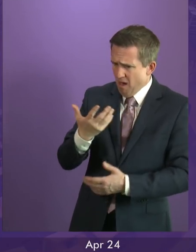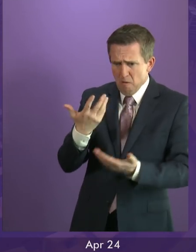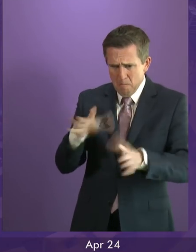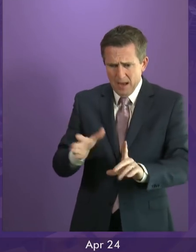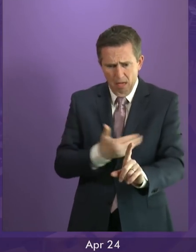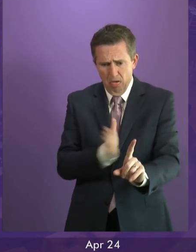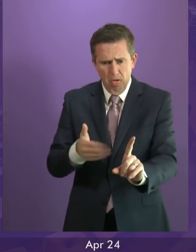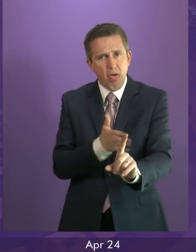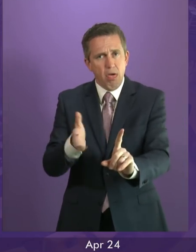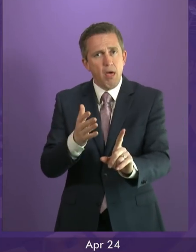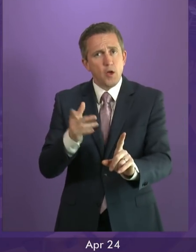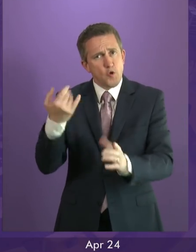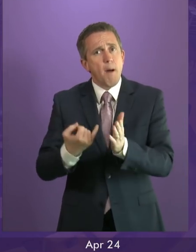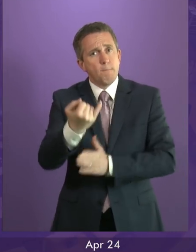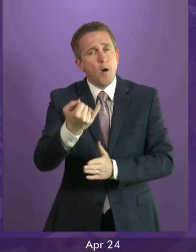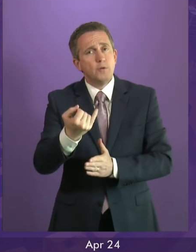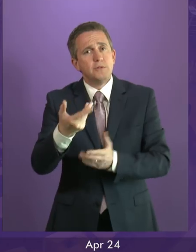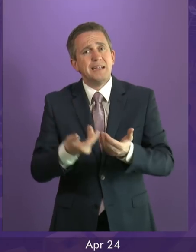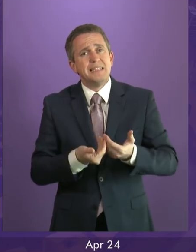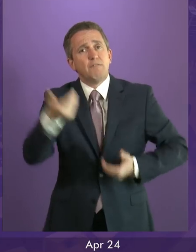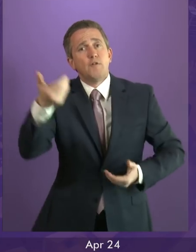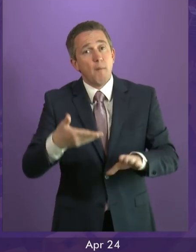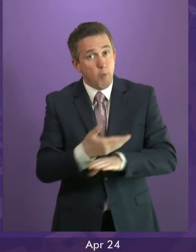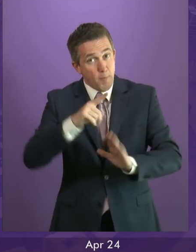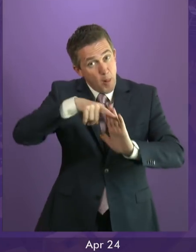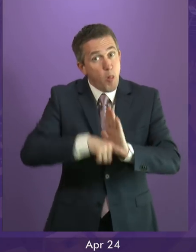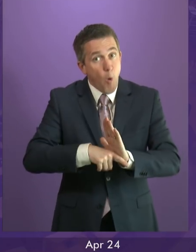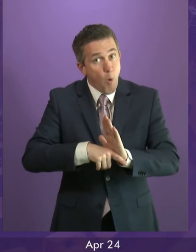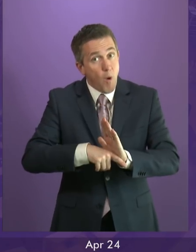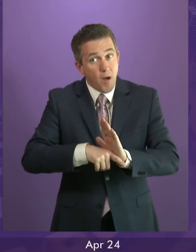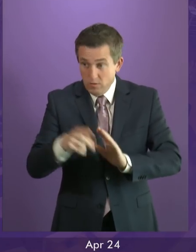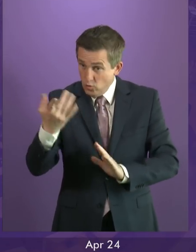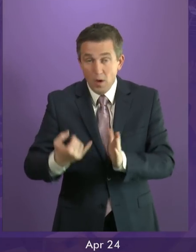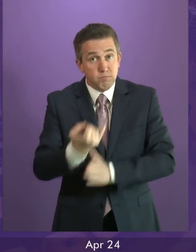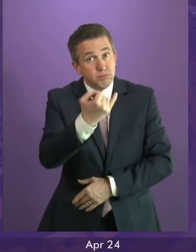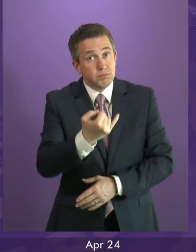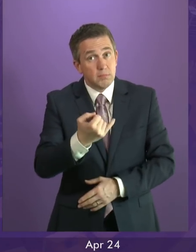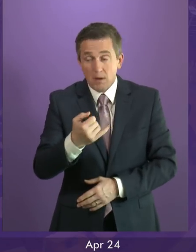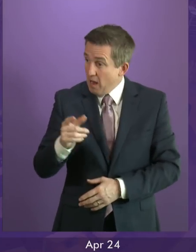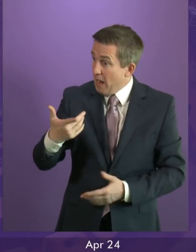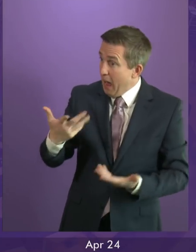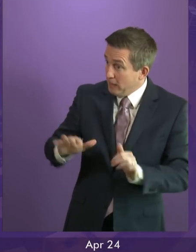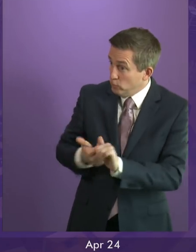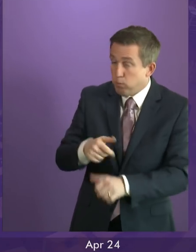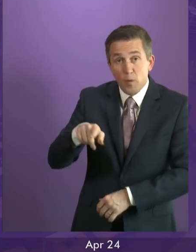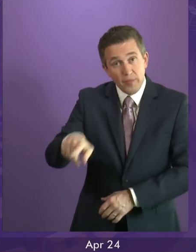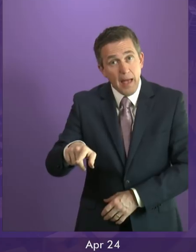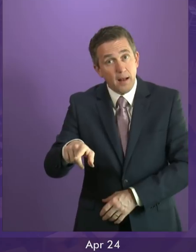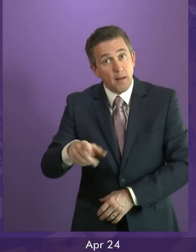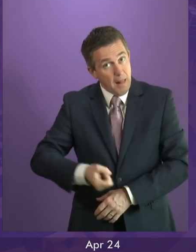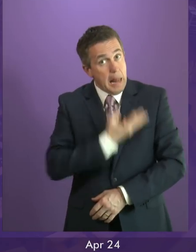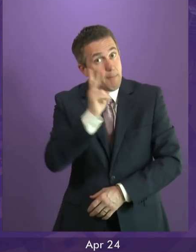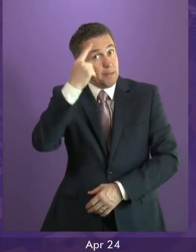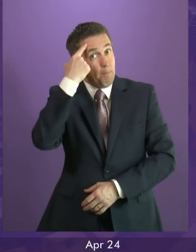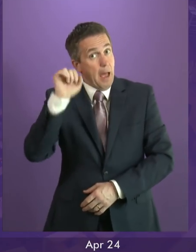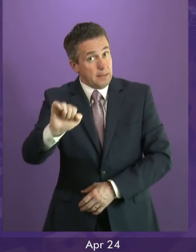opposed the devolution of employment law, you know, firmly in the Smith Commission process and now, and I welcome this, Labour has changed its